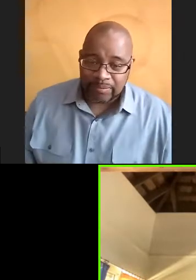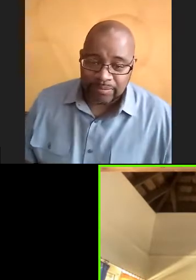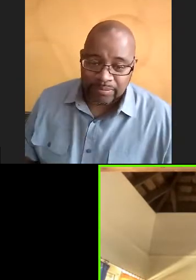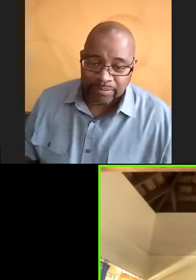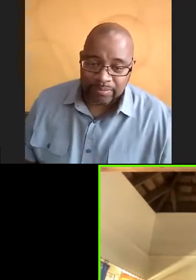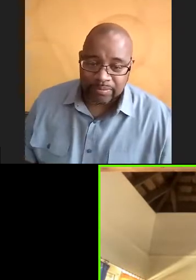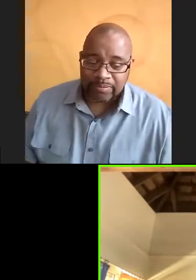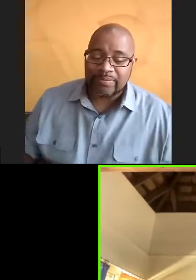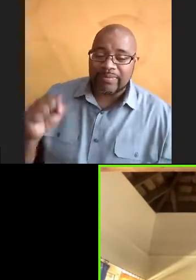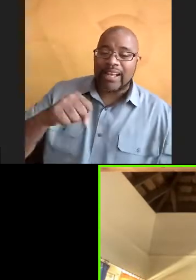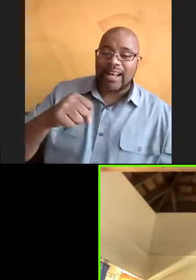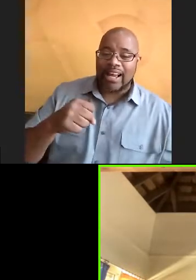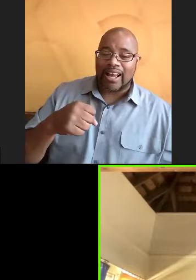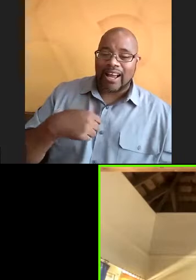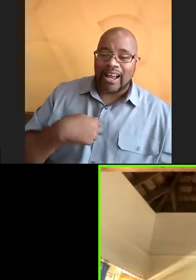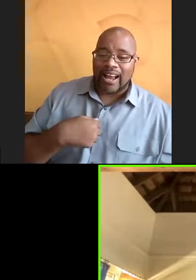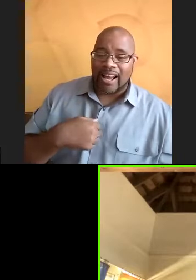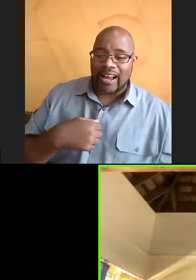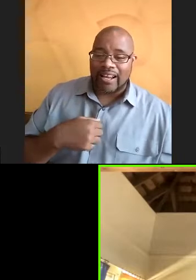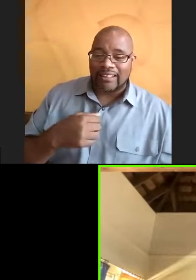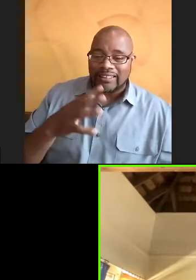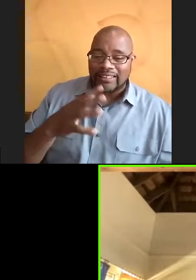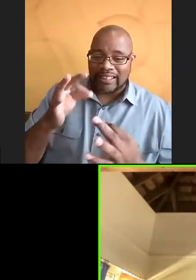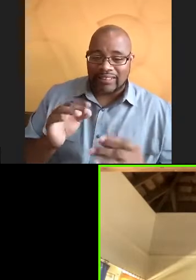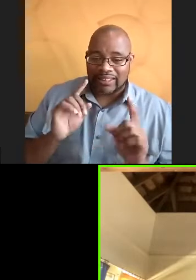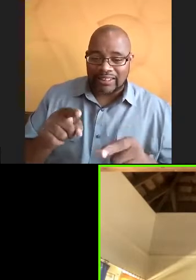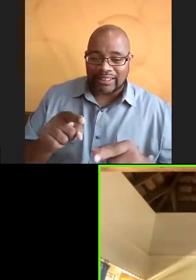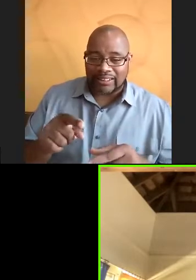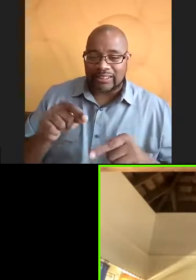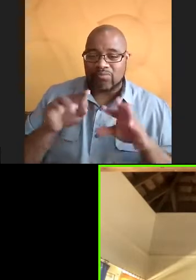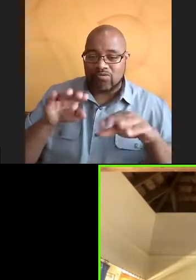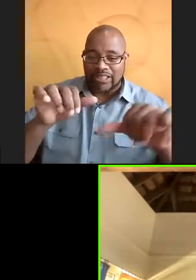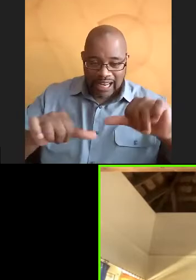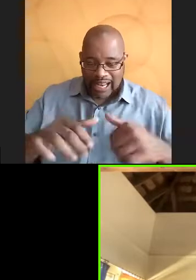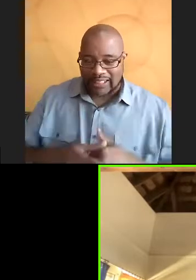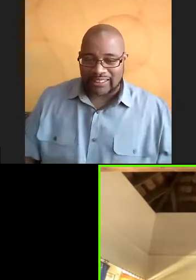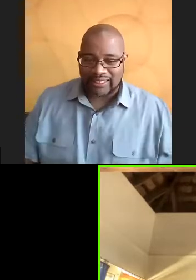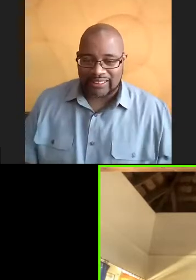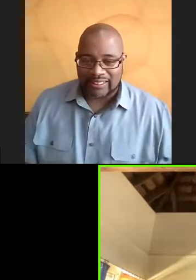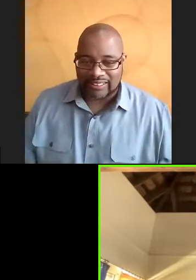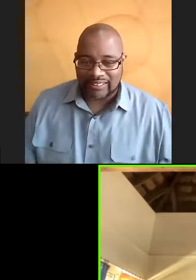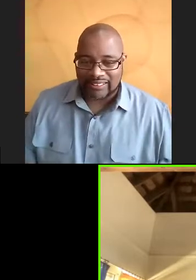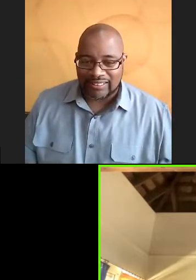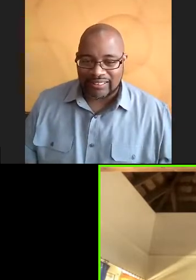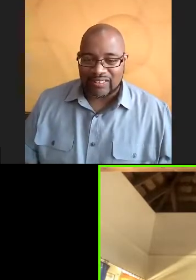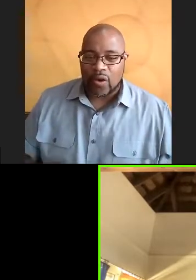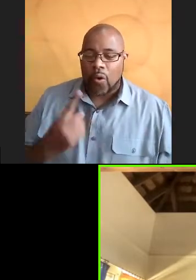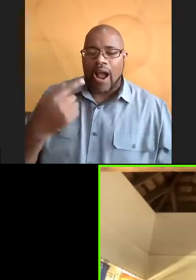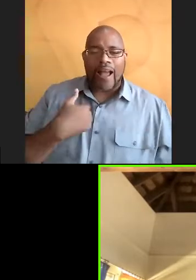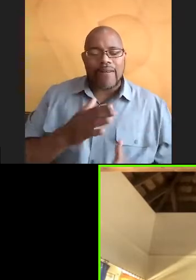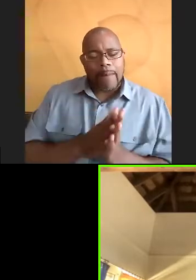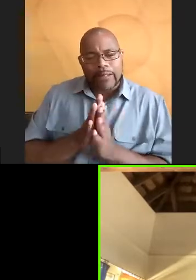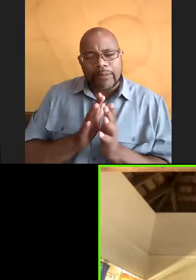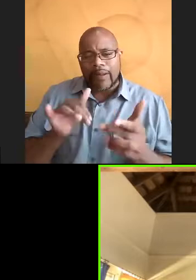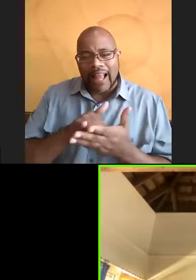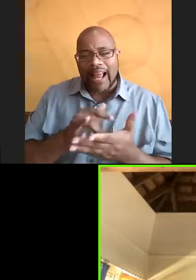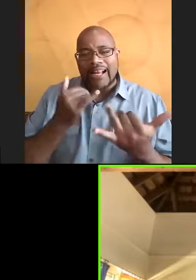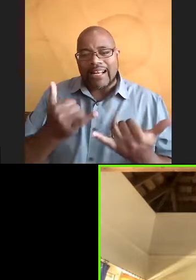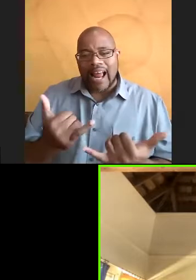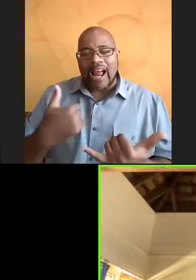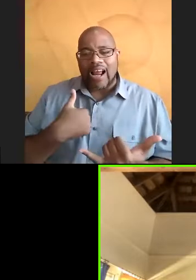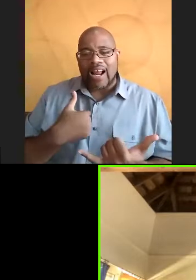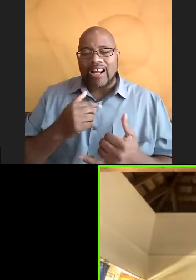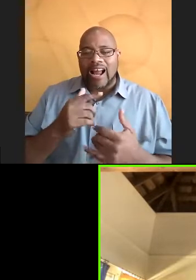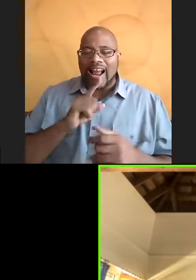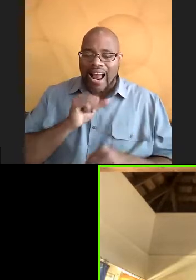Yeah, I definitely am going to science. I've always been passionate about it and now I know I can